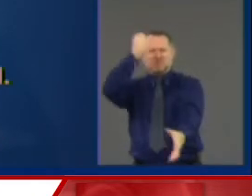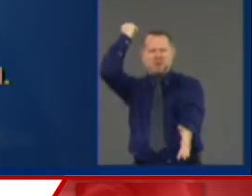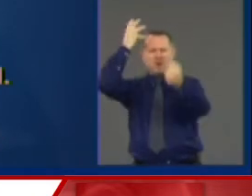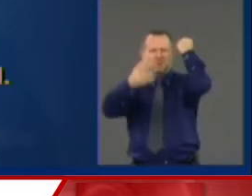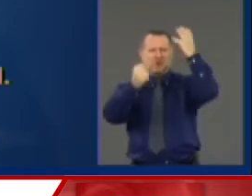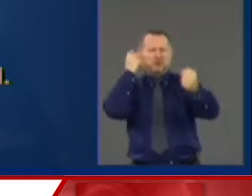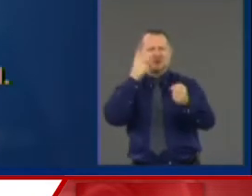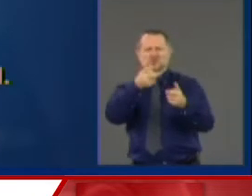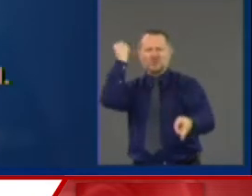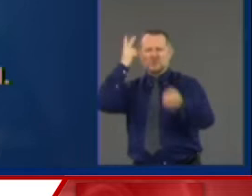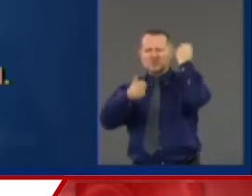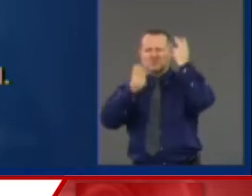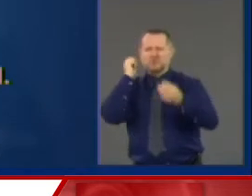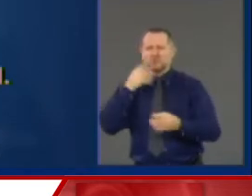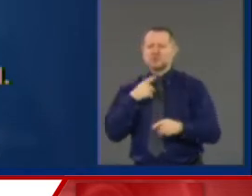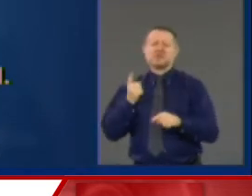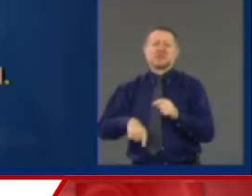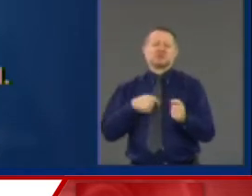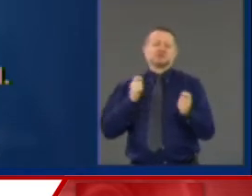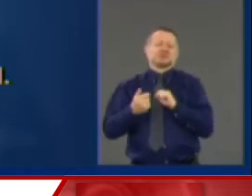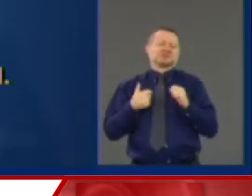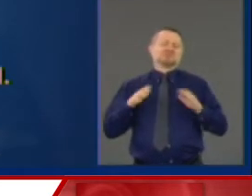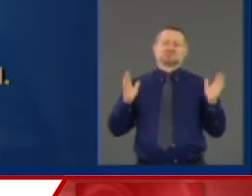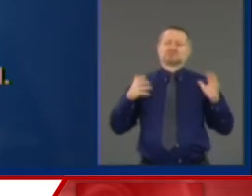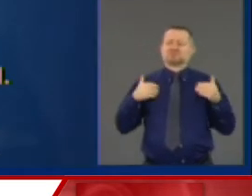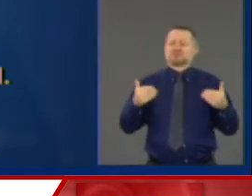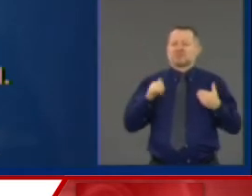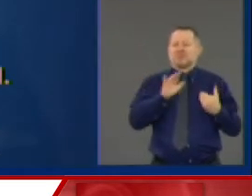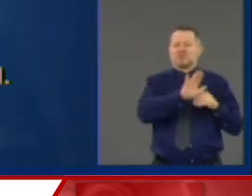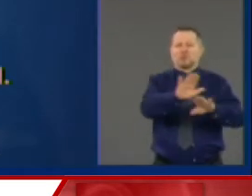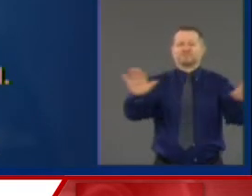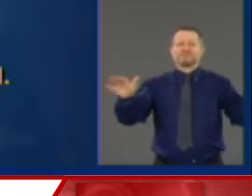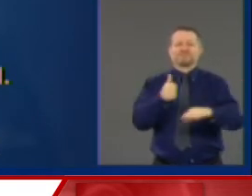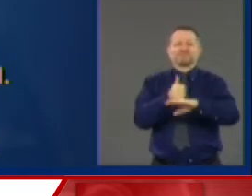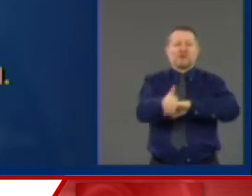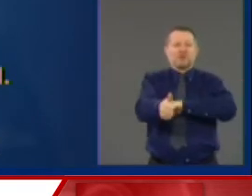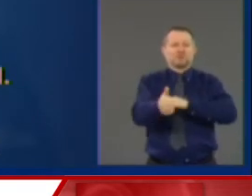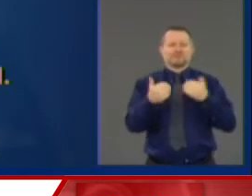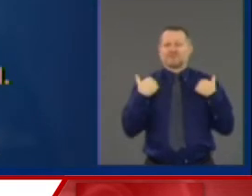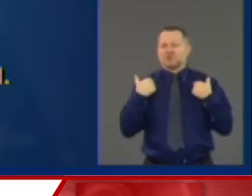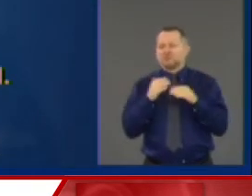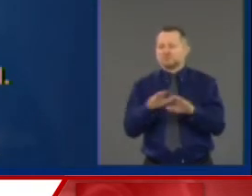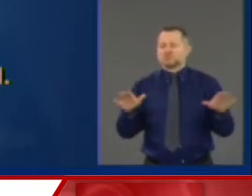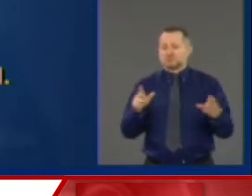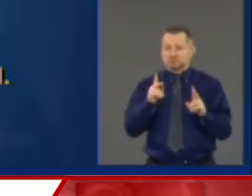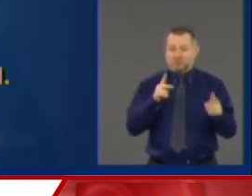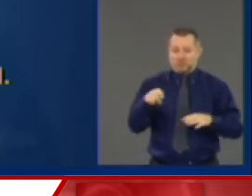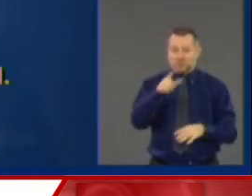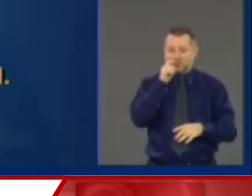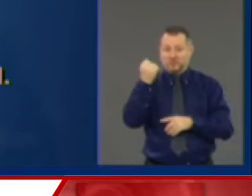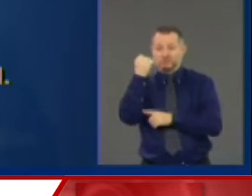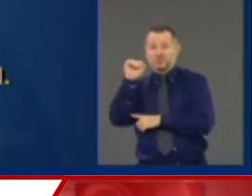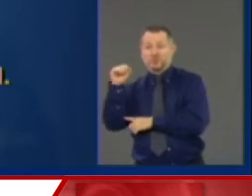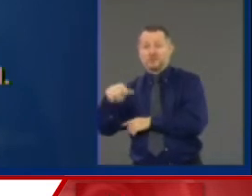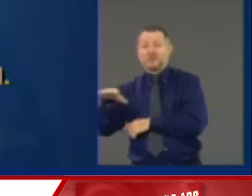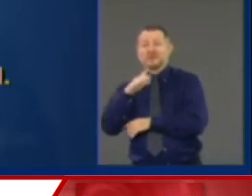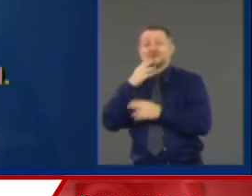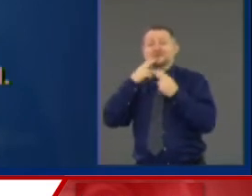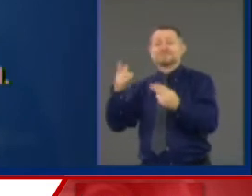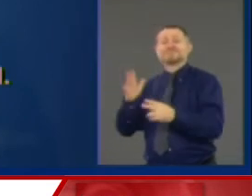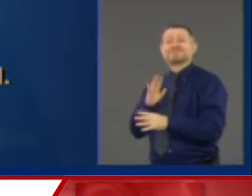try to paint this whole protest movement that they're all criminals, they're all looters.